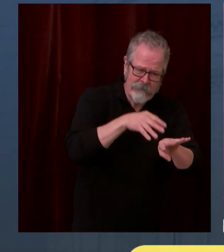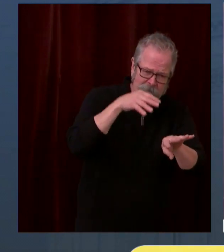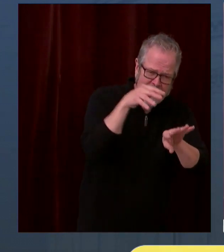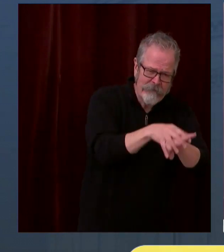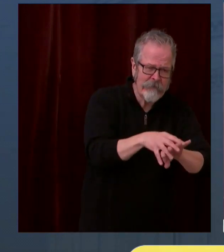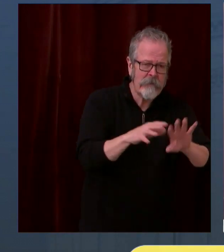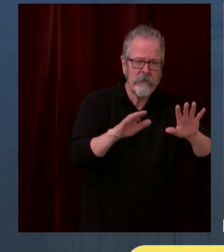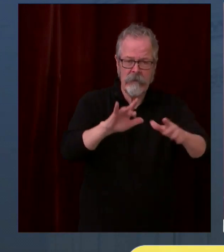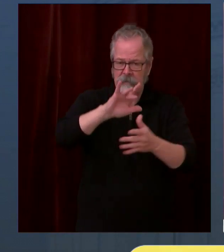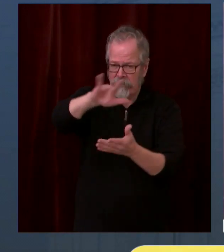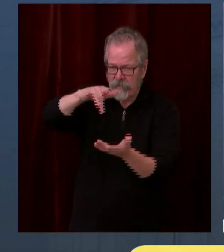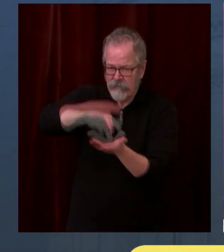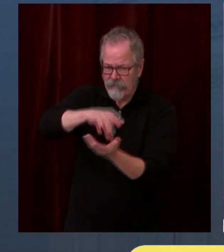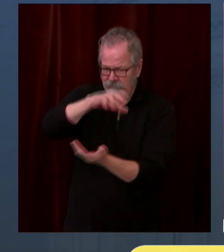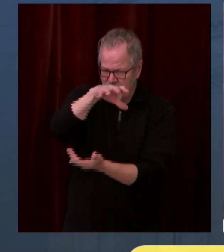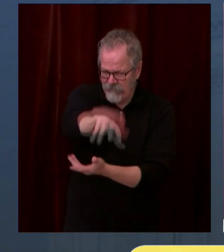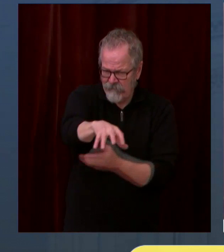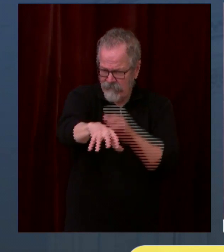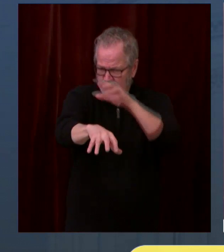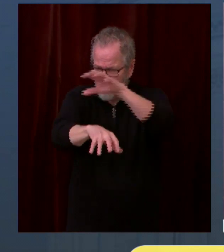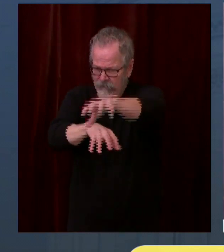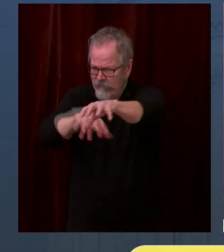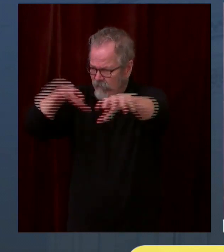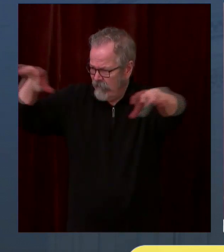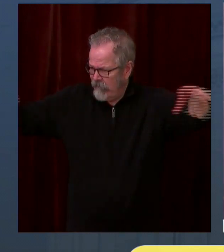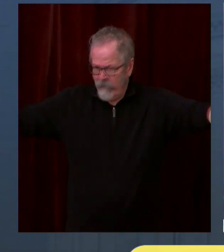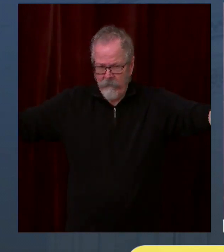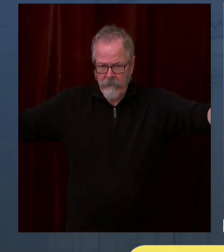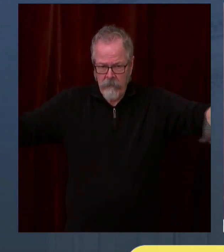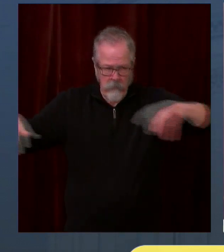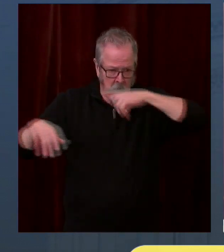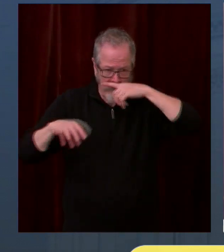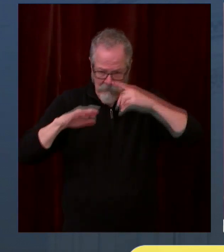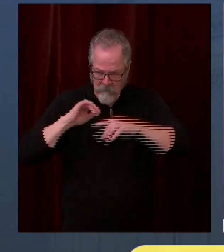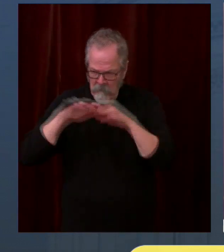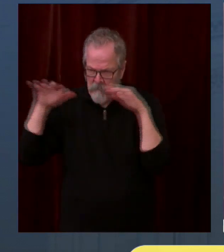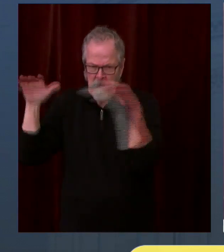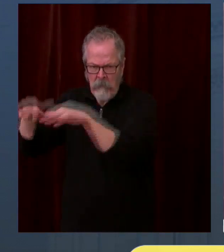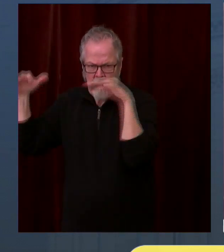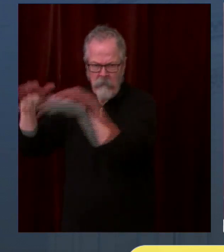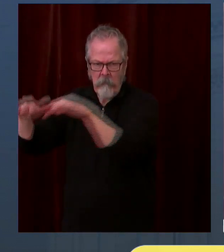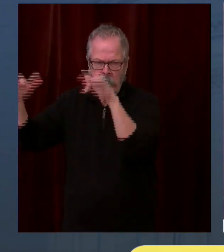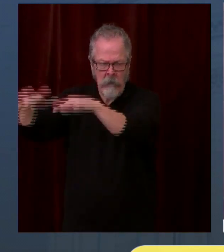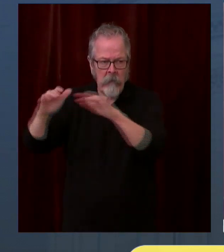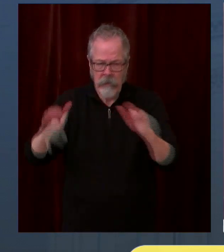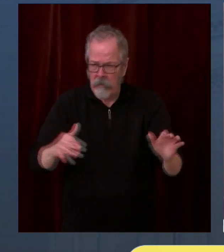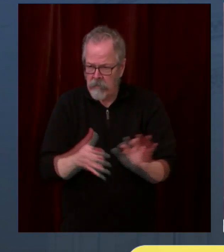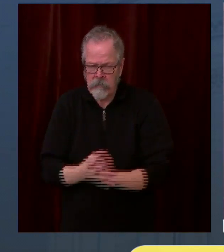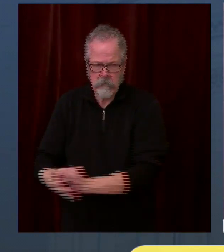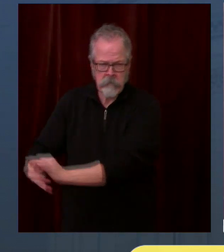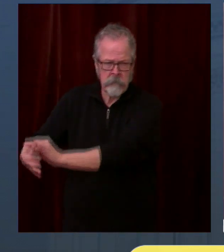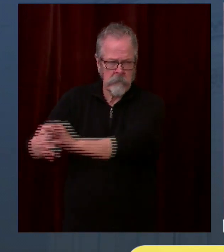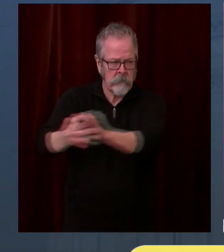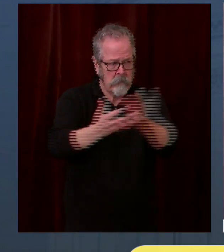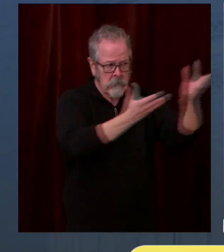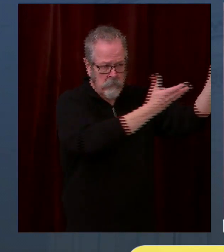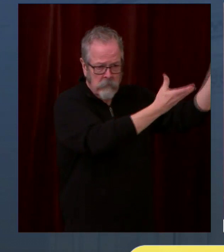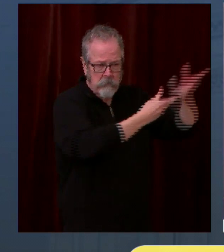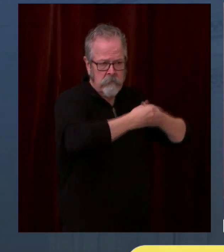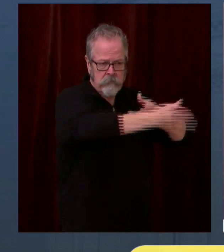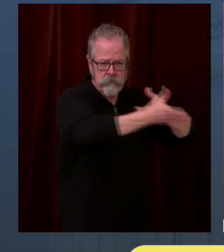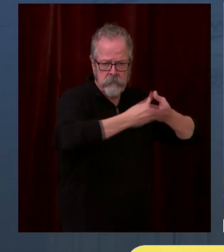out to all of our Washingtonians. But the other thing that Governor mentioned, which is absolutely critical, is we're also